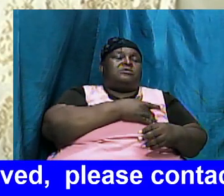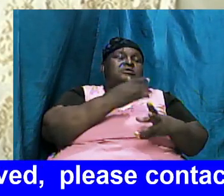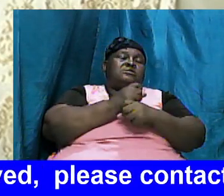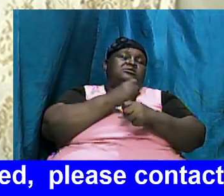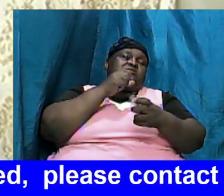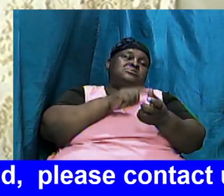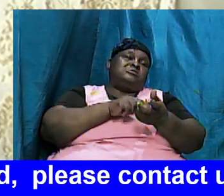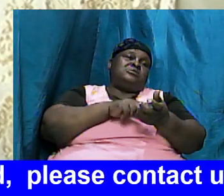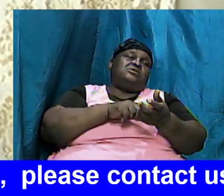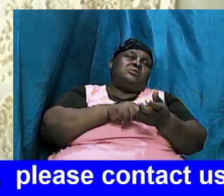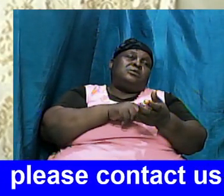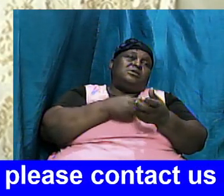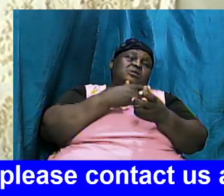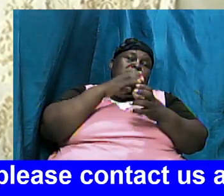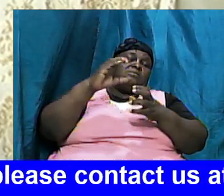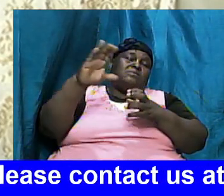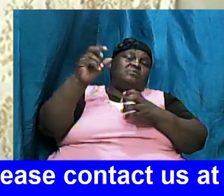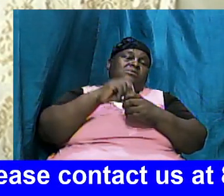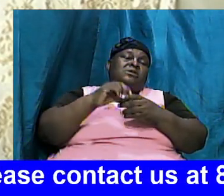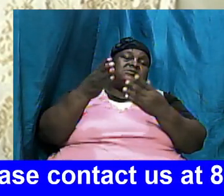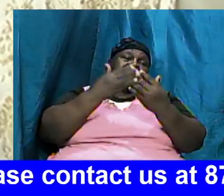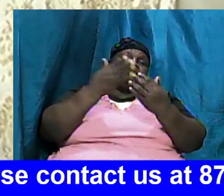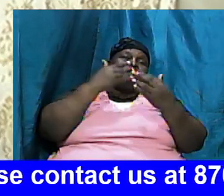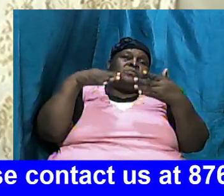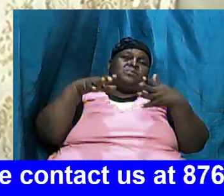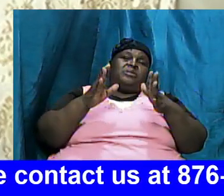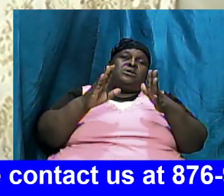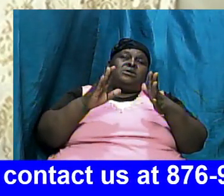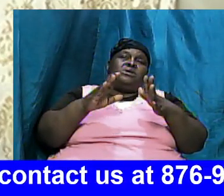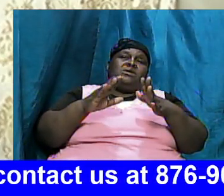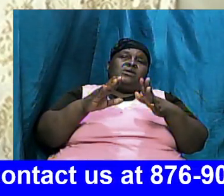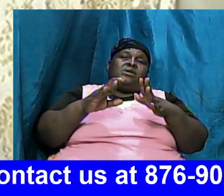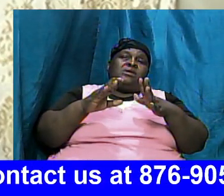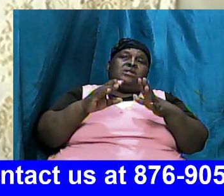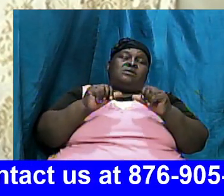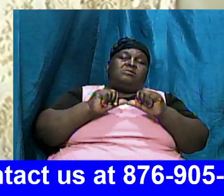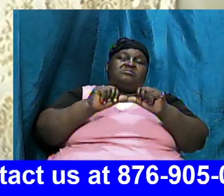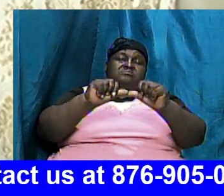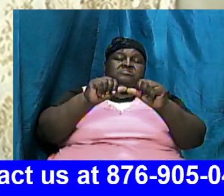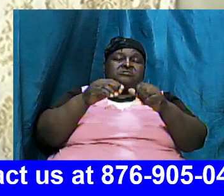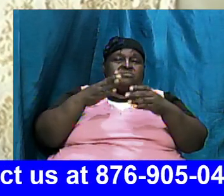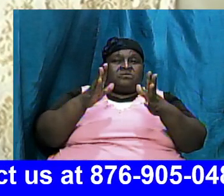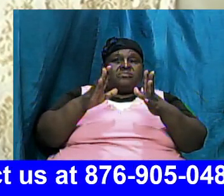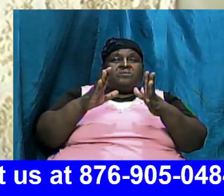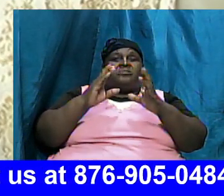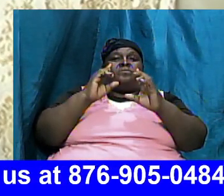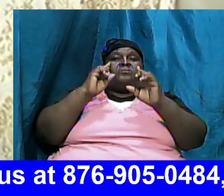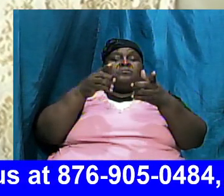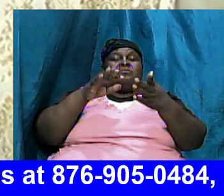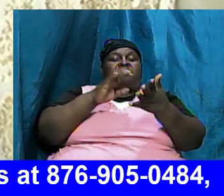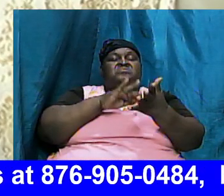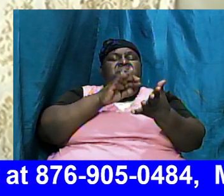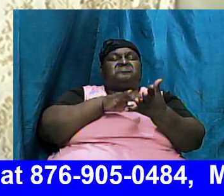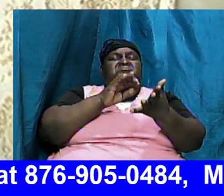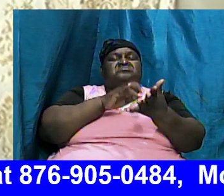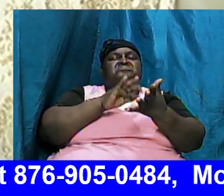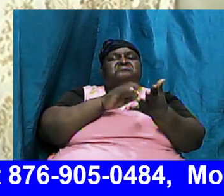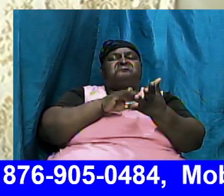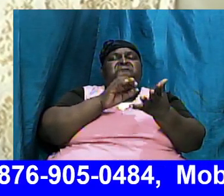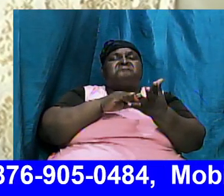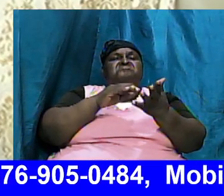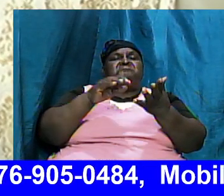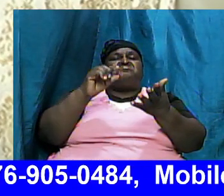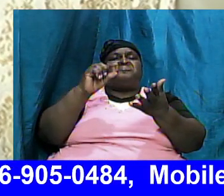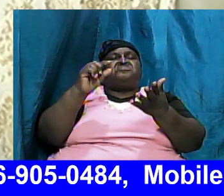a chronological way in a simple way in a consistent way go through this book together